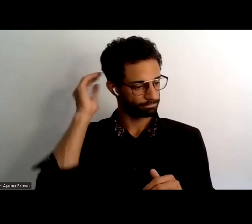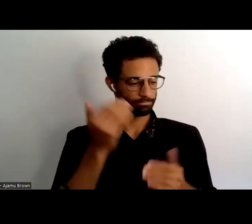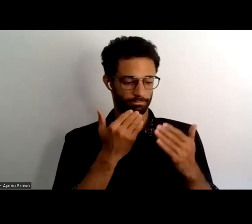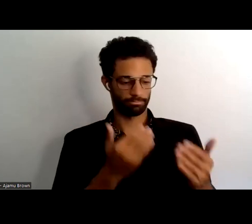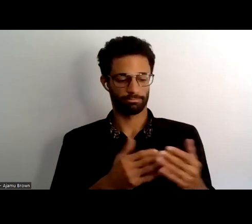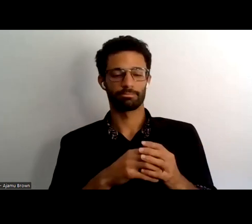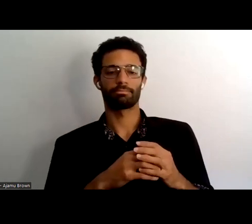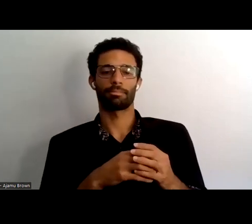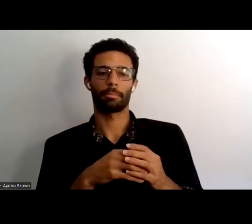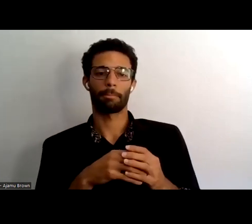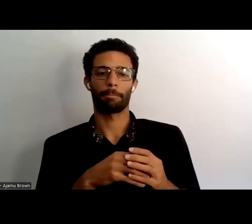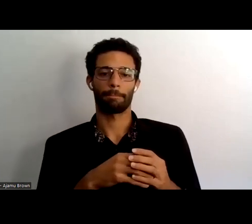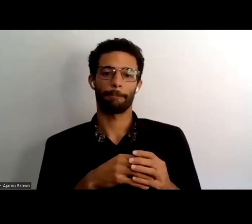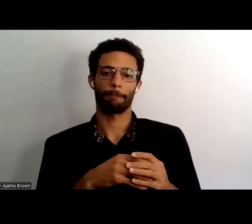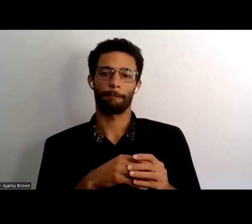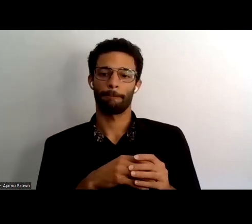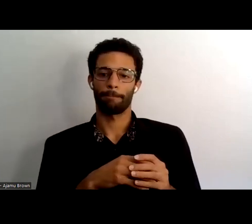let's see let's go